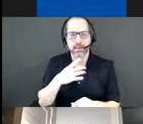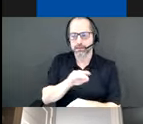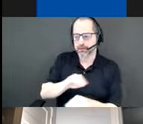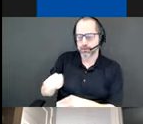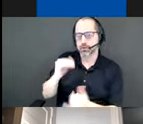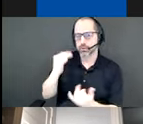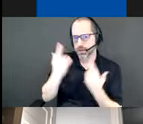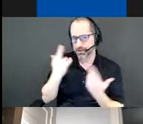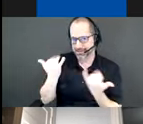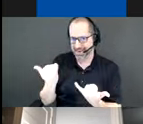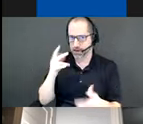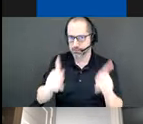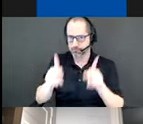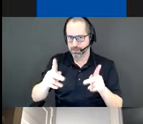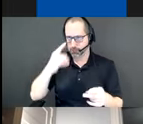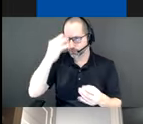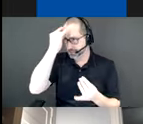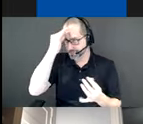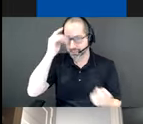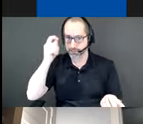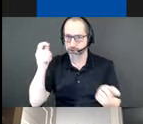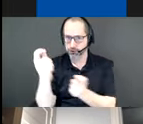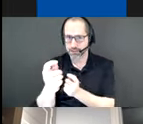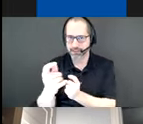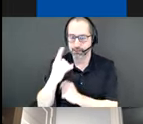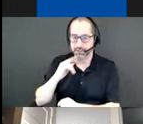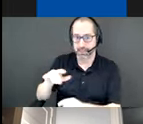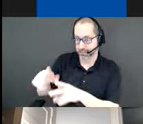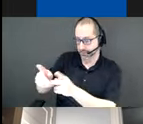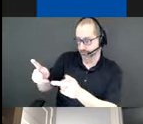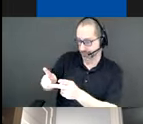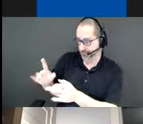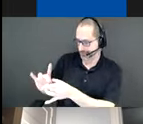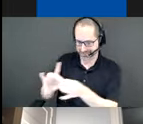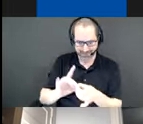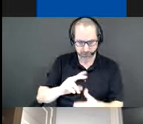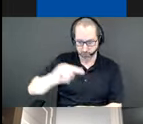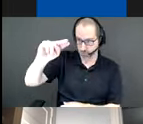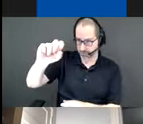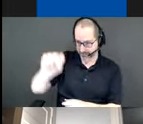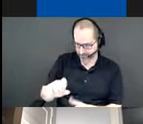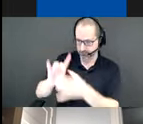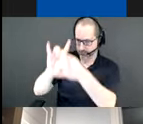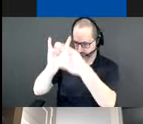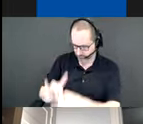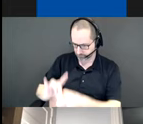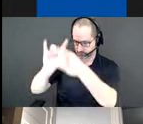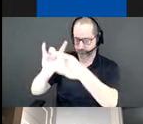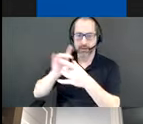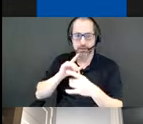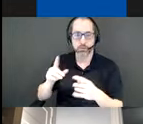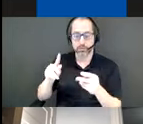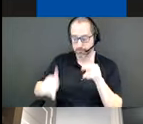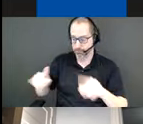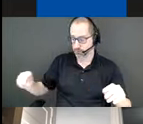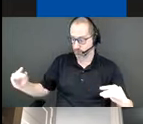understanding how this space connects north and south and the types of movements and movement patterns that are